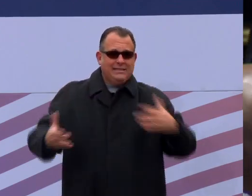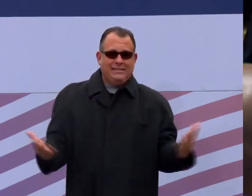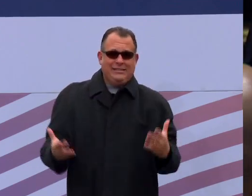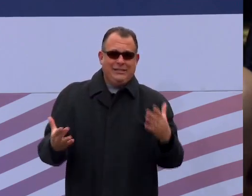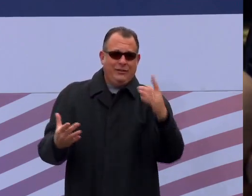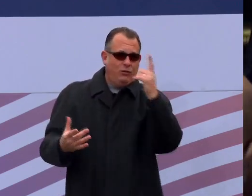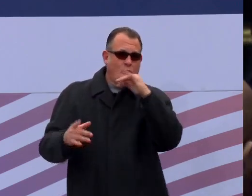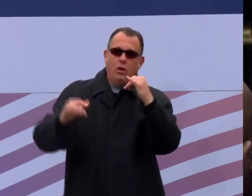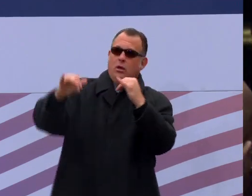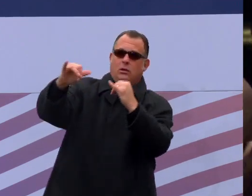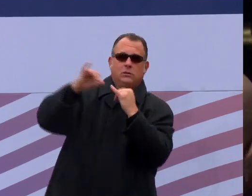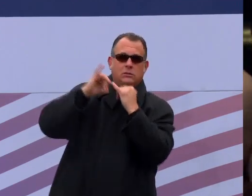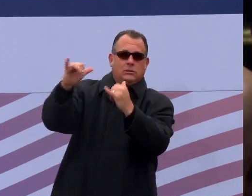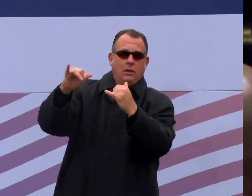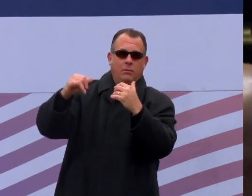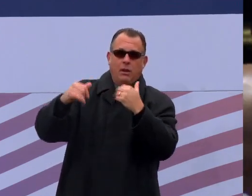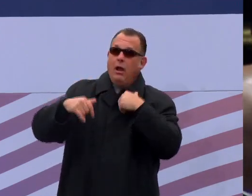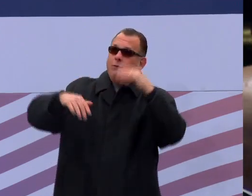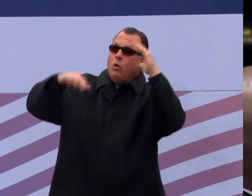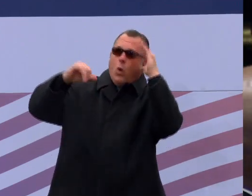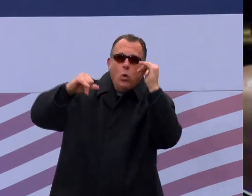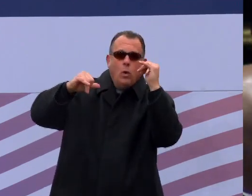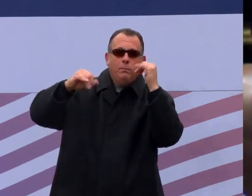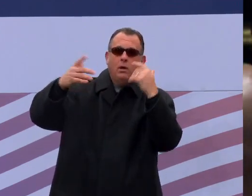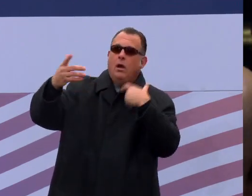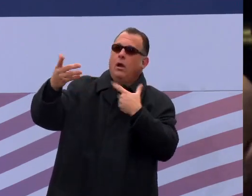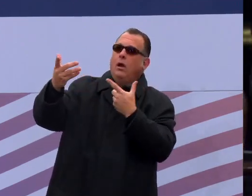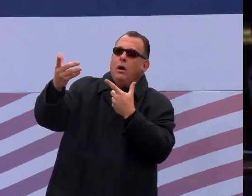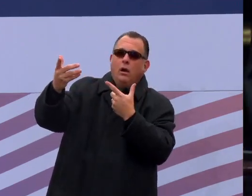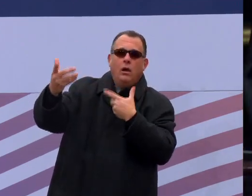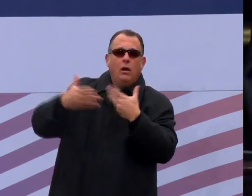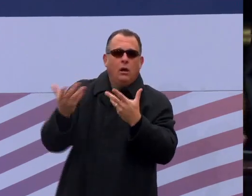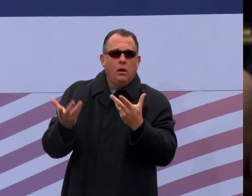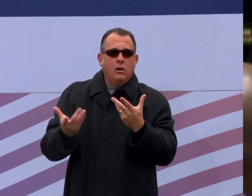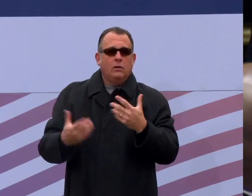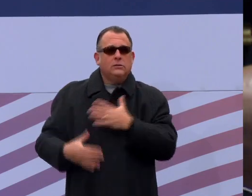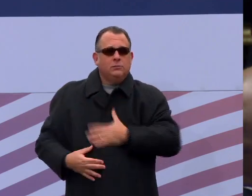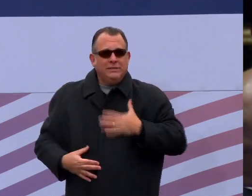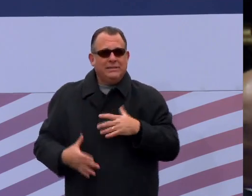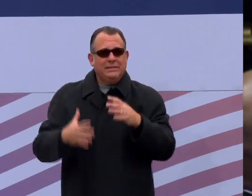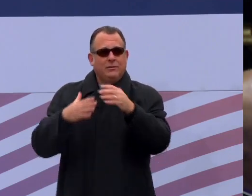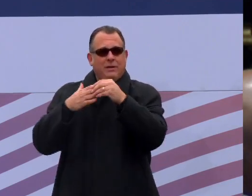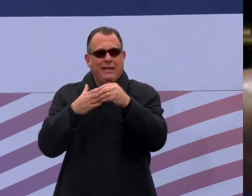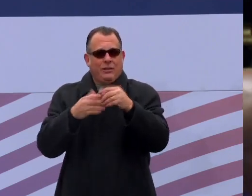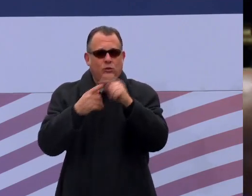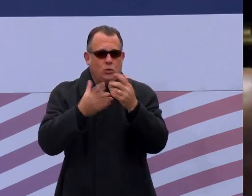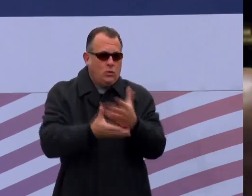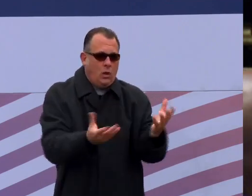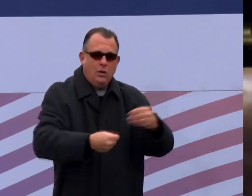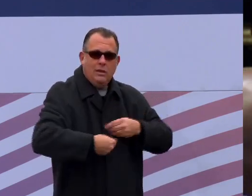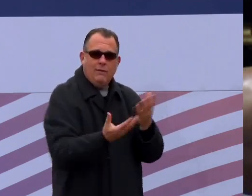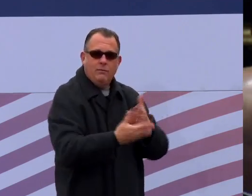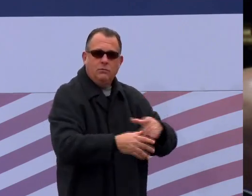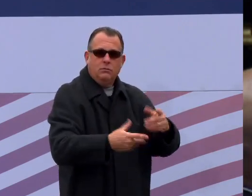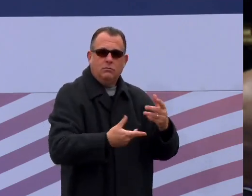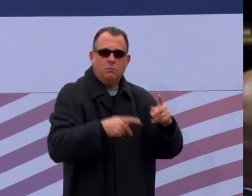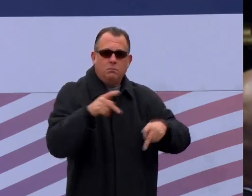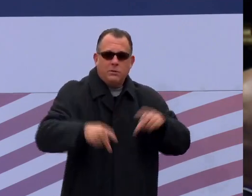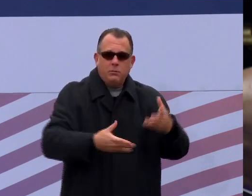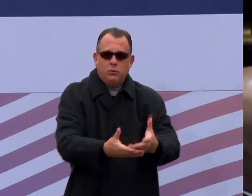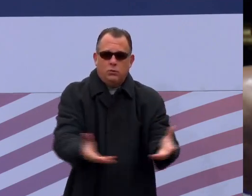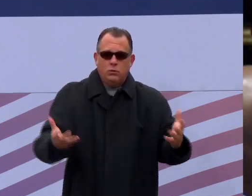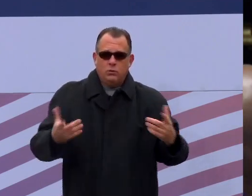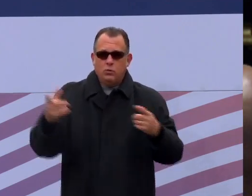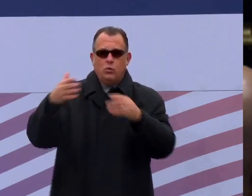And so, be a servant leader, first of all, remember that you will lead wonderfully. You will lead